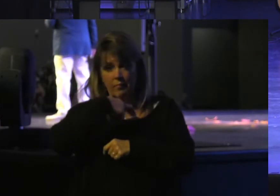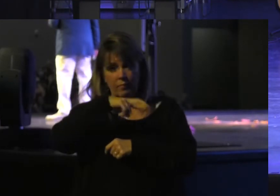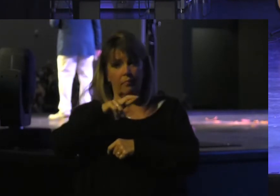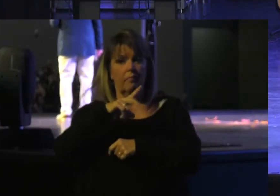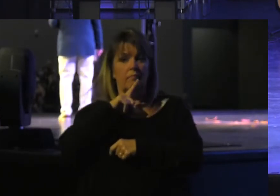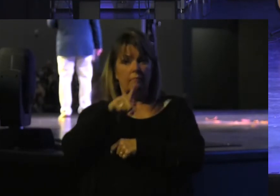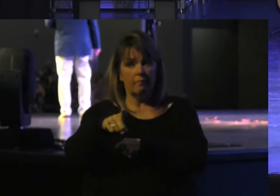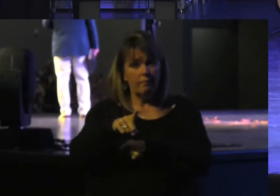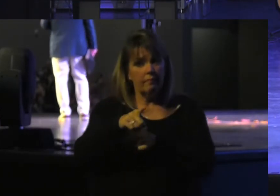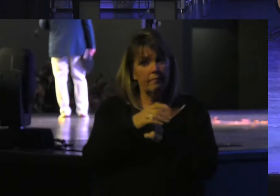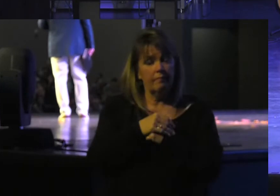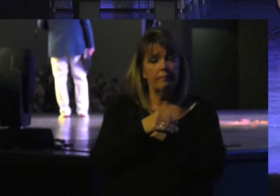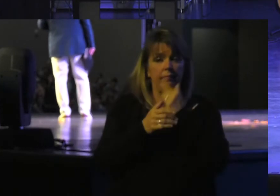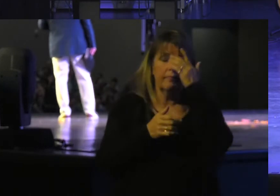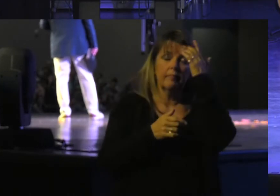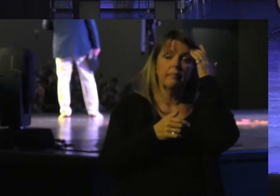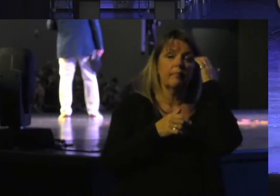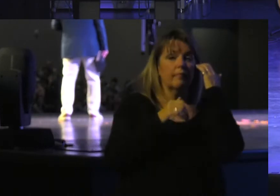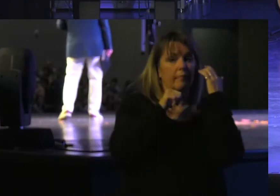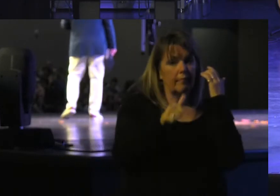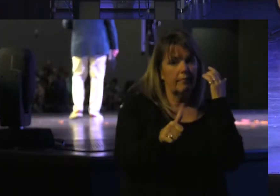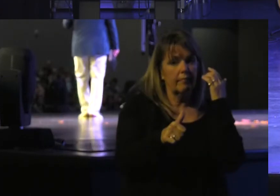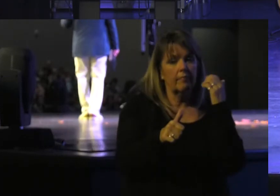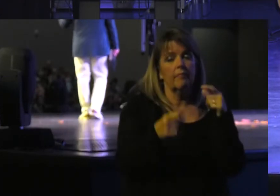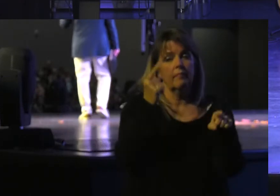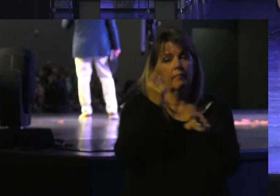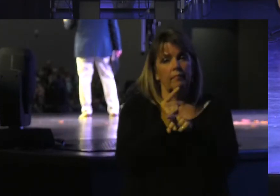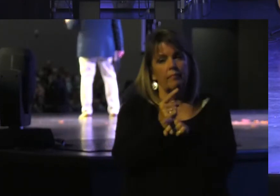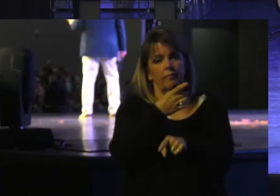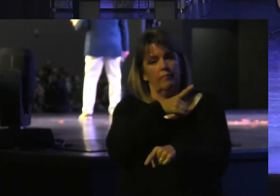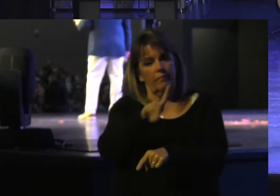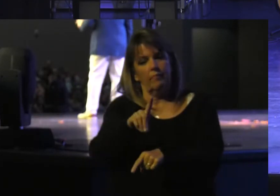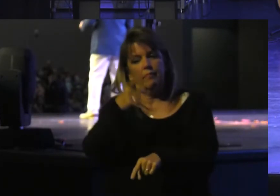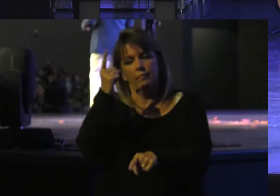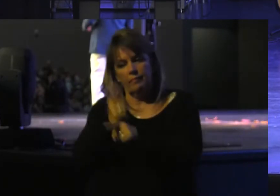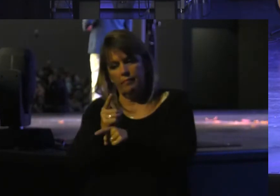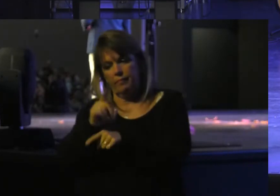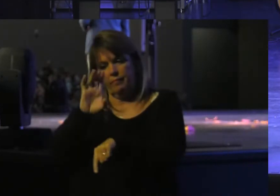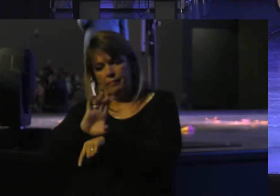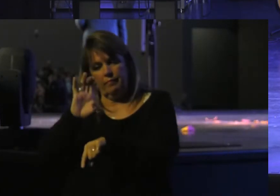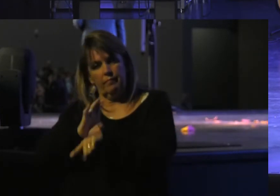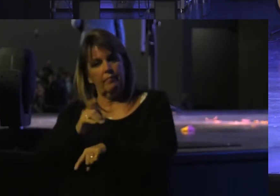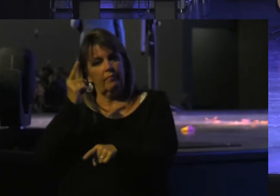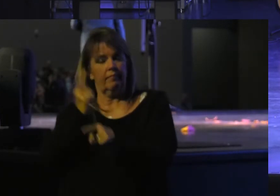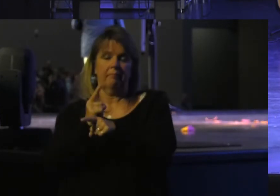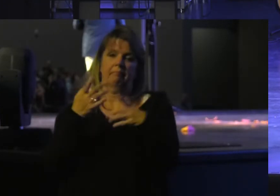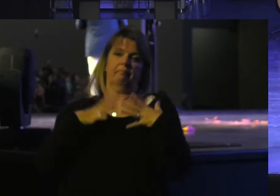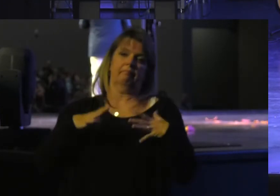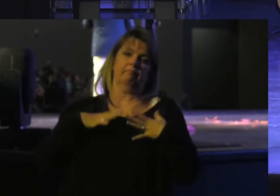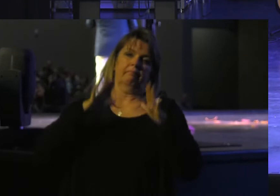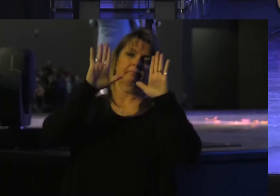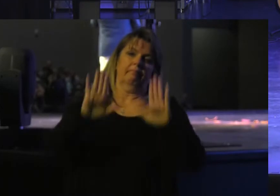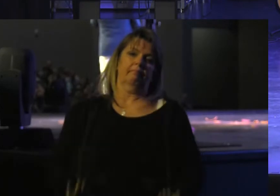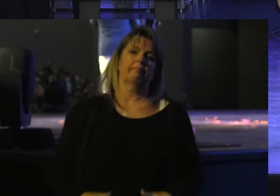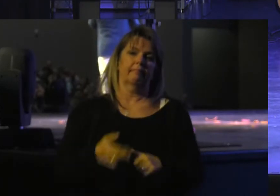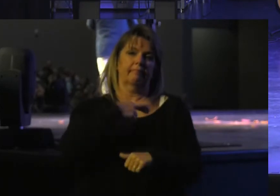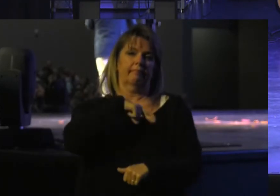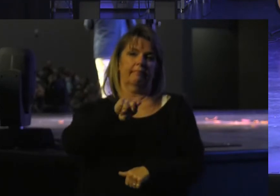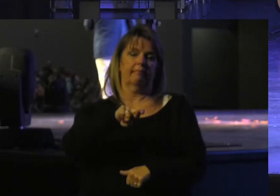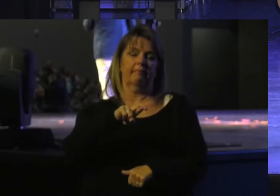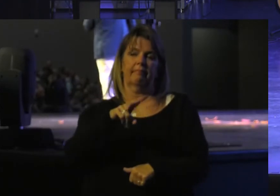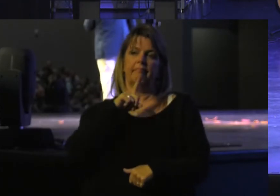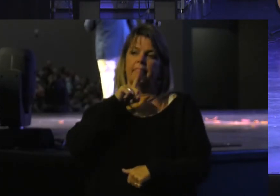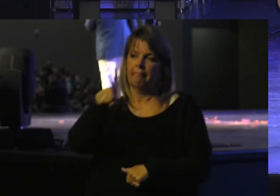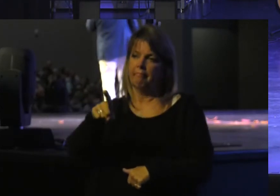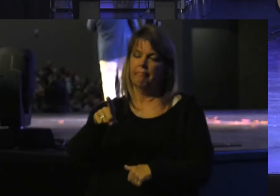Is pure And undefiled It's not The right Denomination The right Church Or the Right Outfit On Sunday Religion that Is